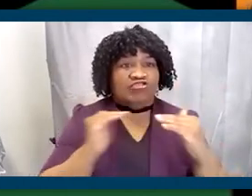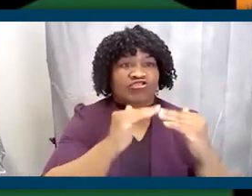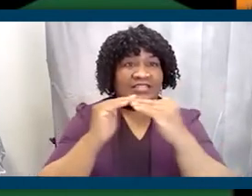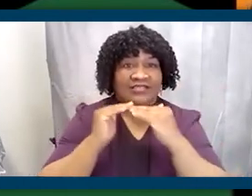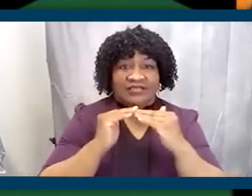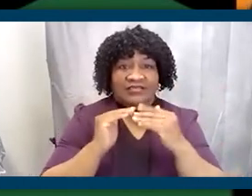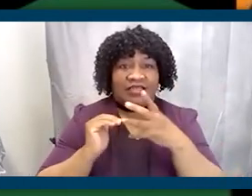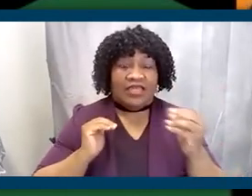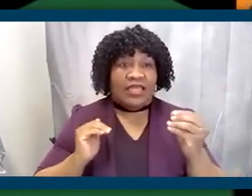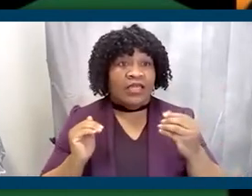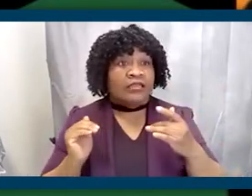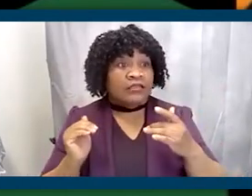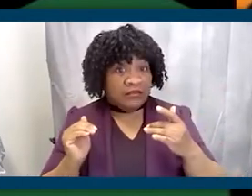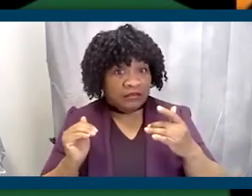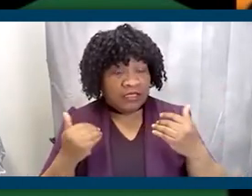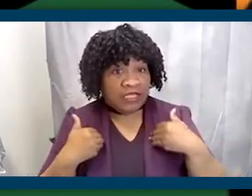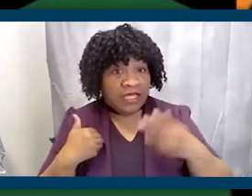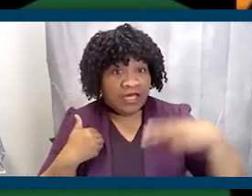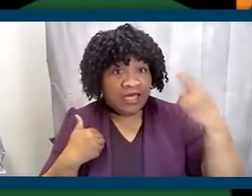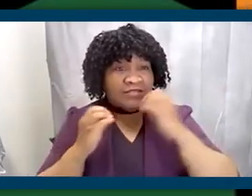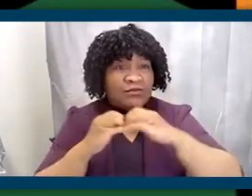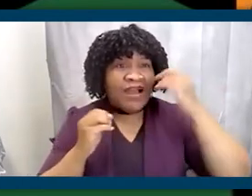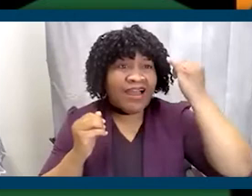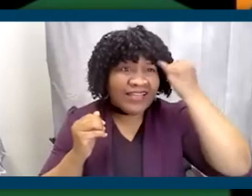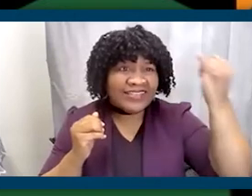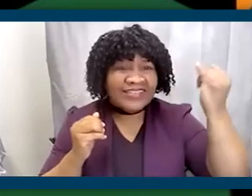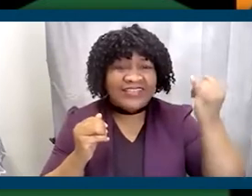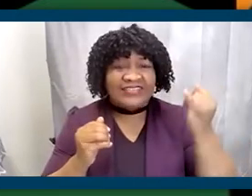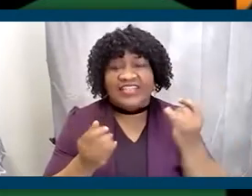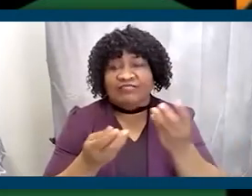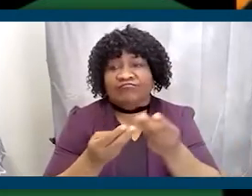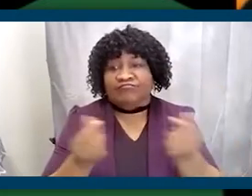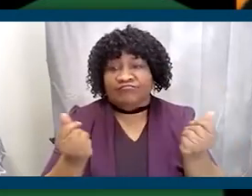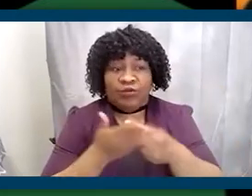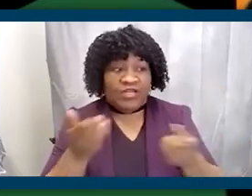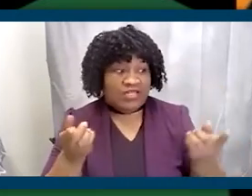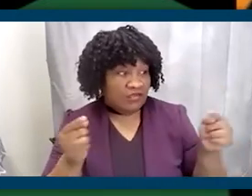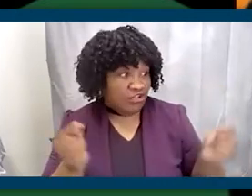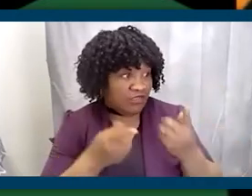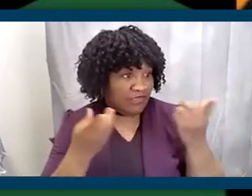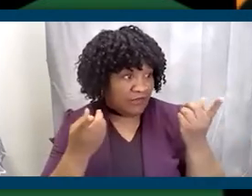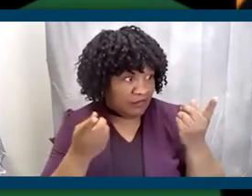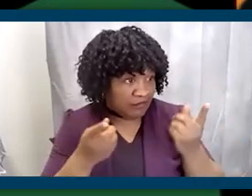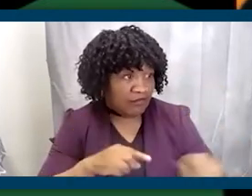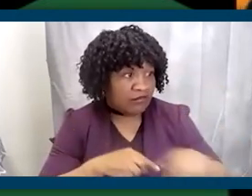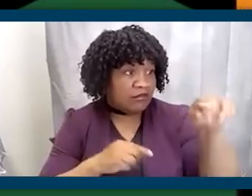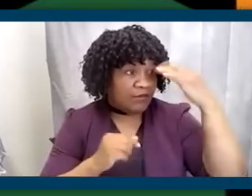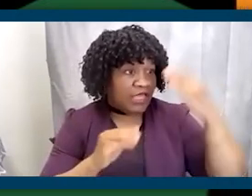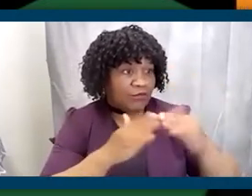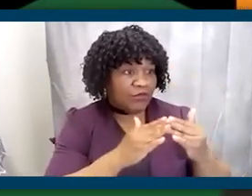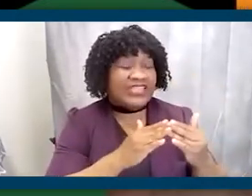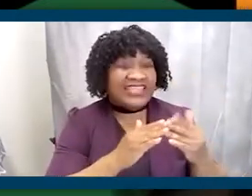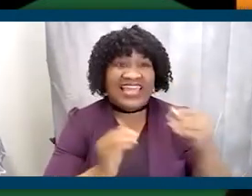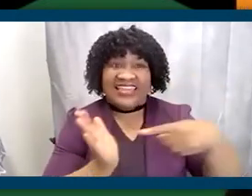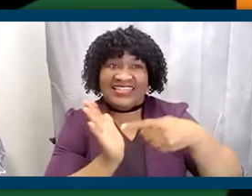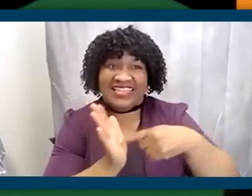direction of fulfilling our highest ideals and rectifying the harm that's been done to the Black community and the debt that's owed. But,